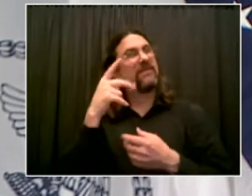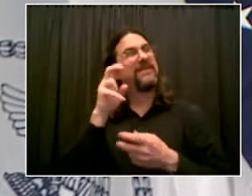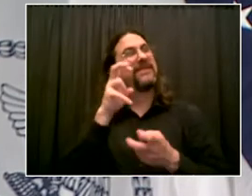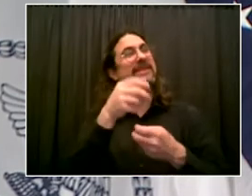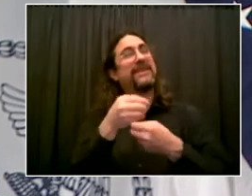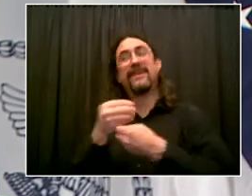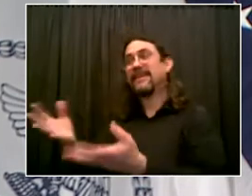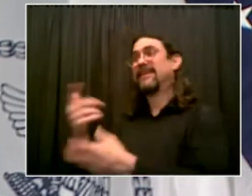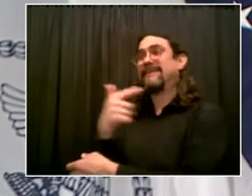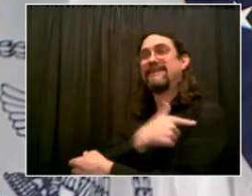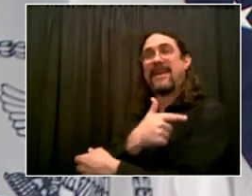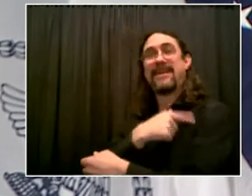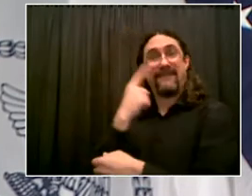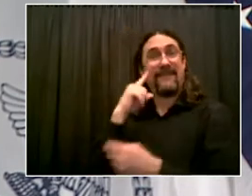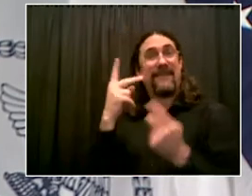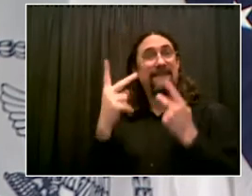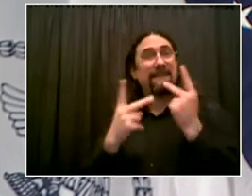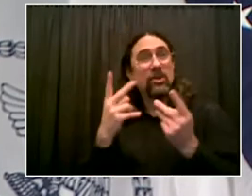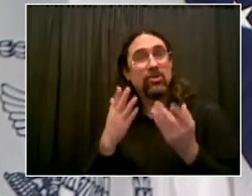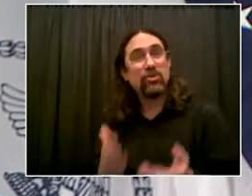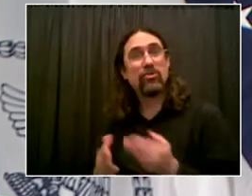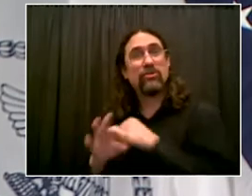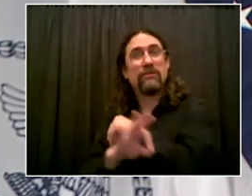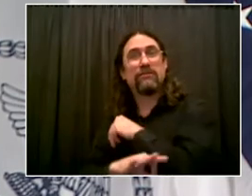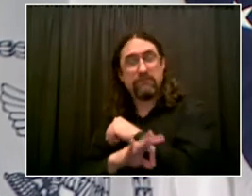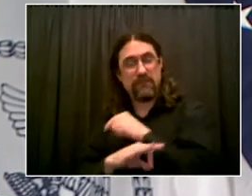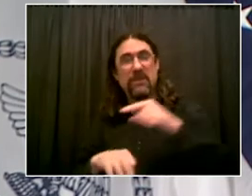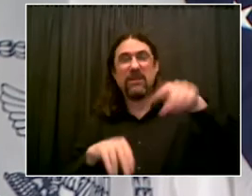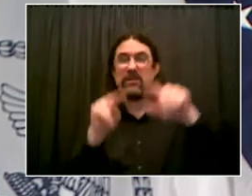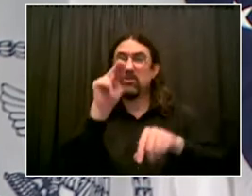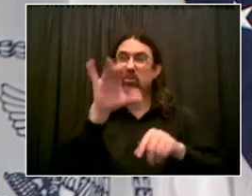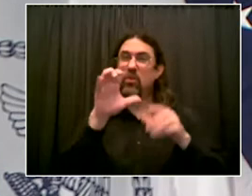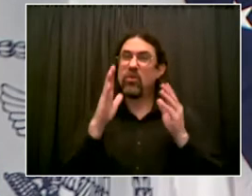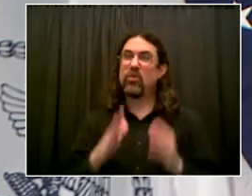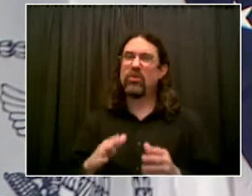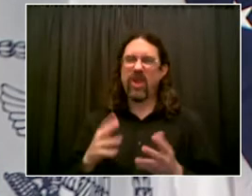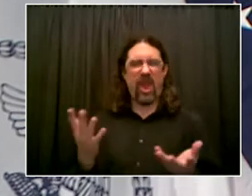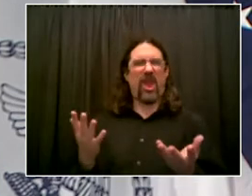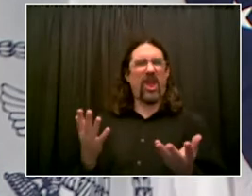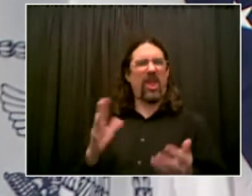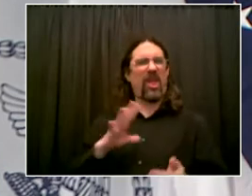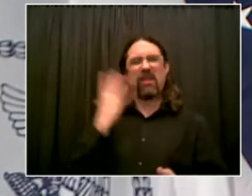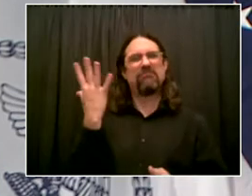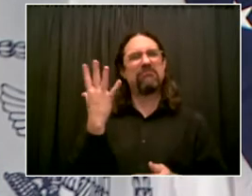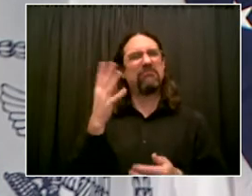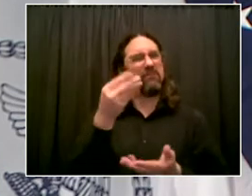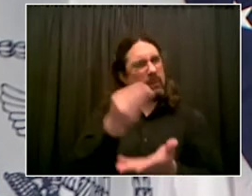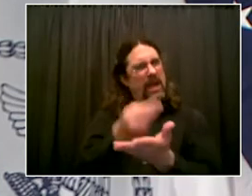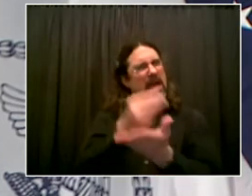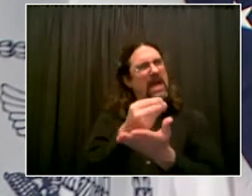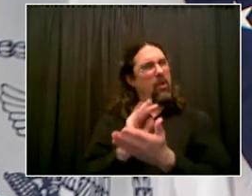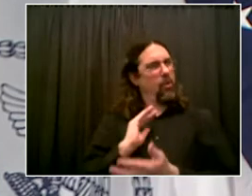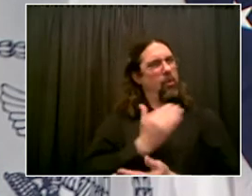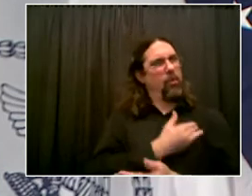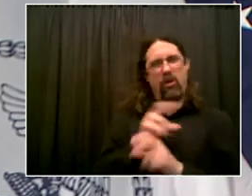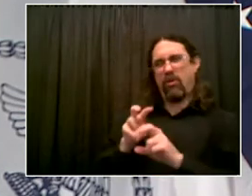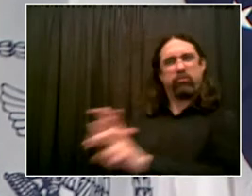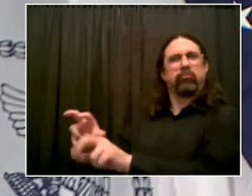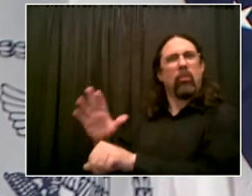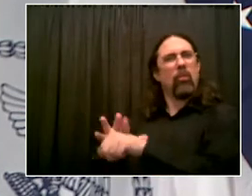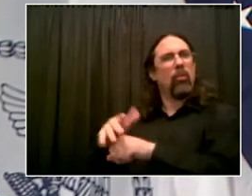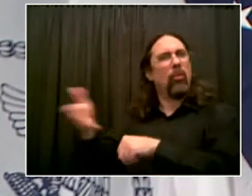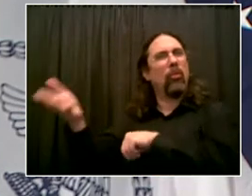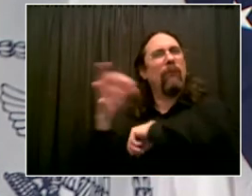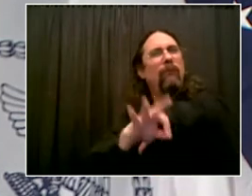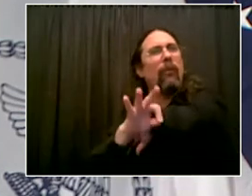over the United States of America and, uh, from other countries, we want tourists to come back. Part of the lifeblood